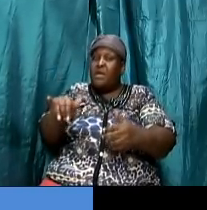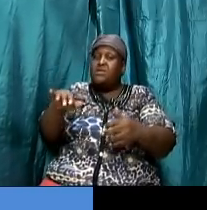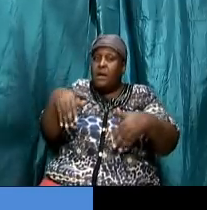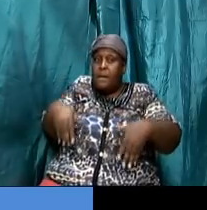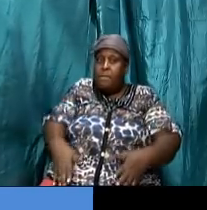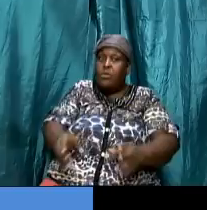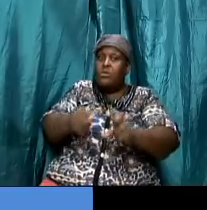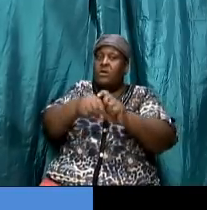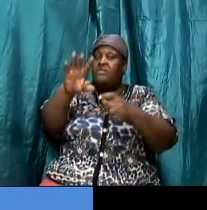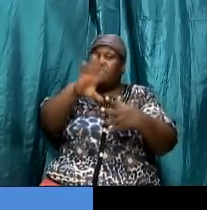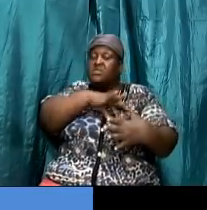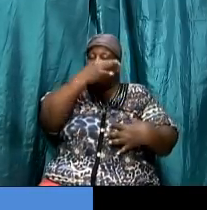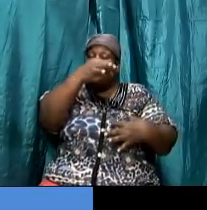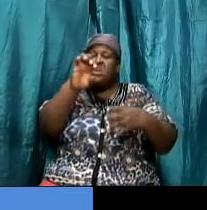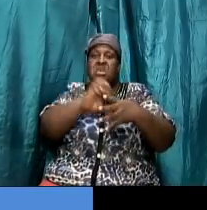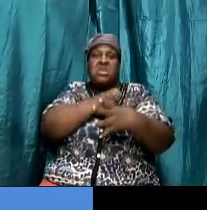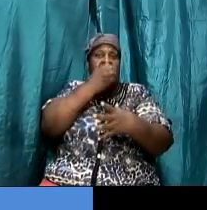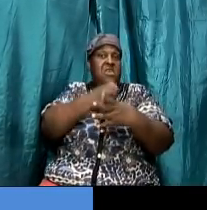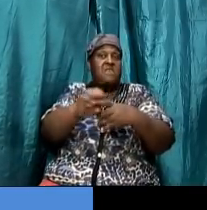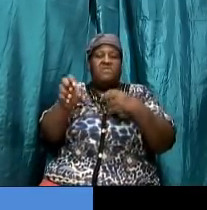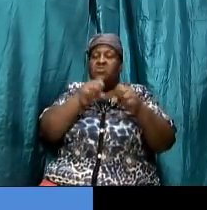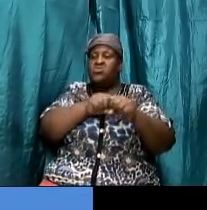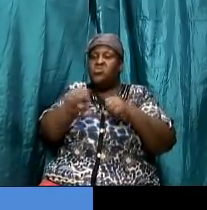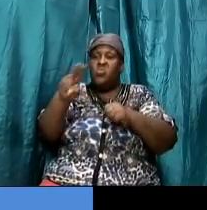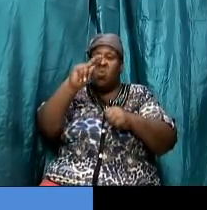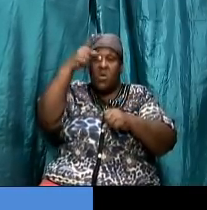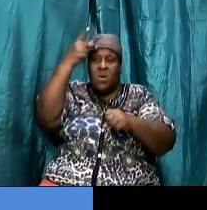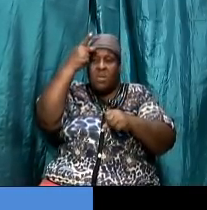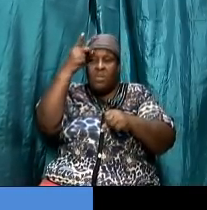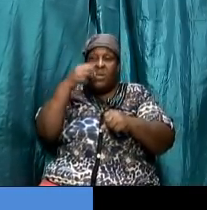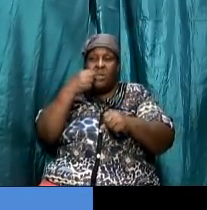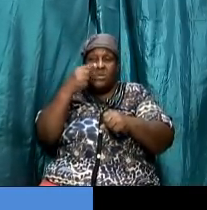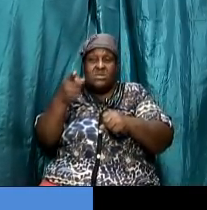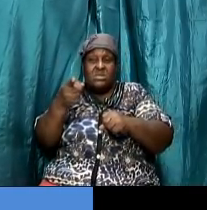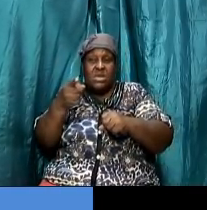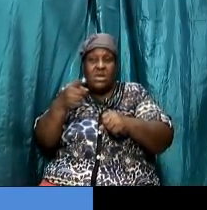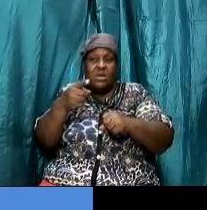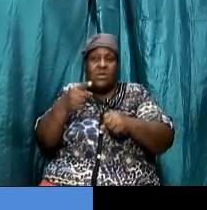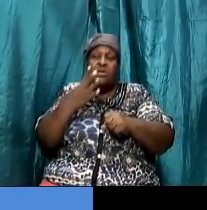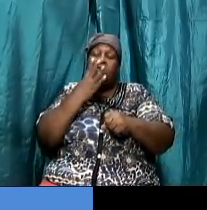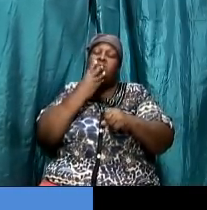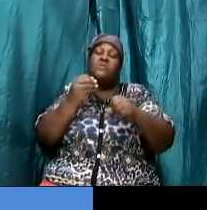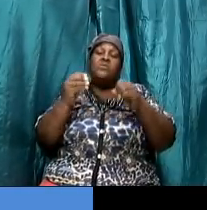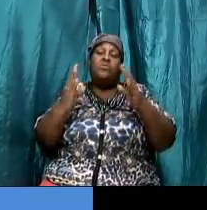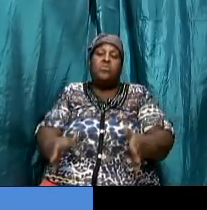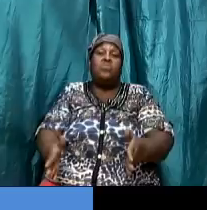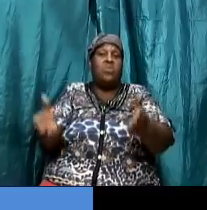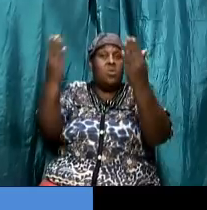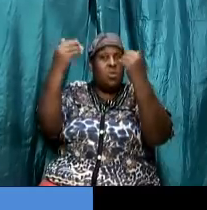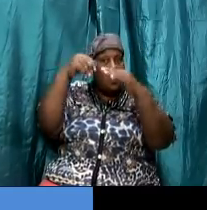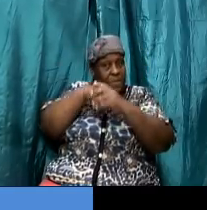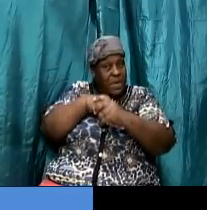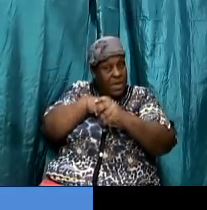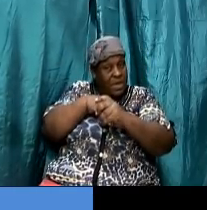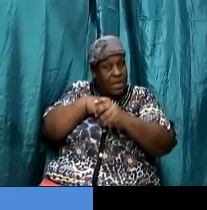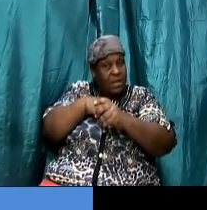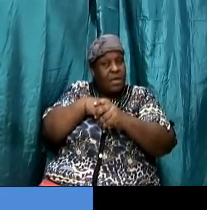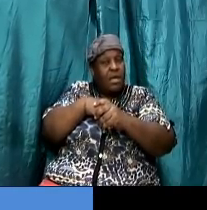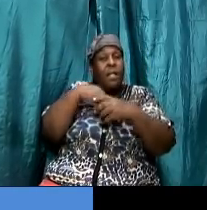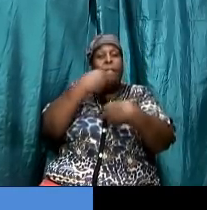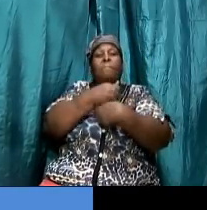so it is now paul is making reference to the judaizers who come in and causing havoc